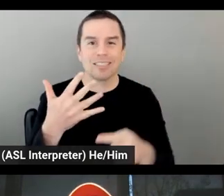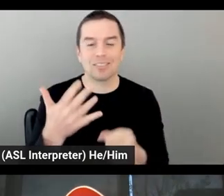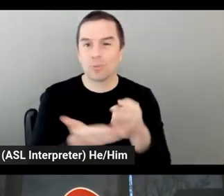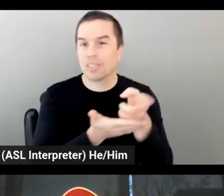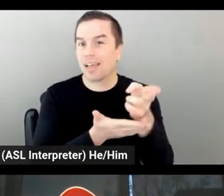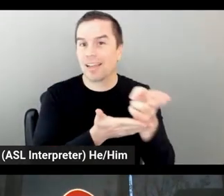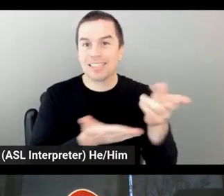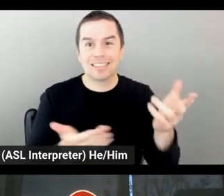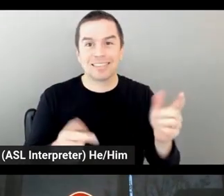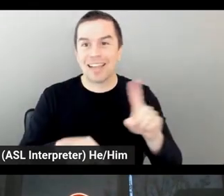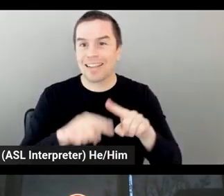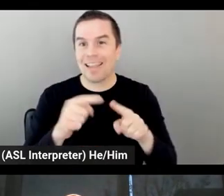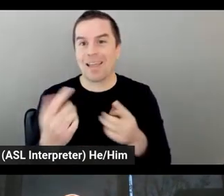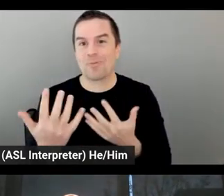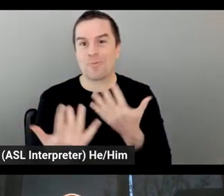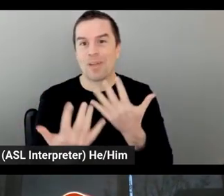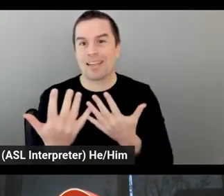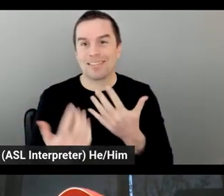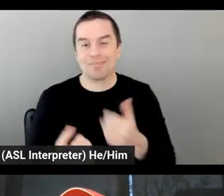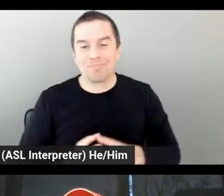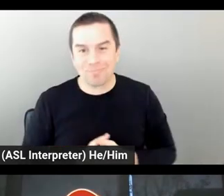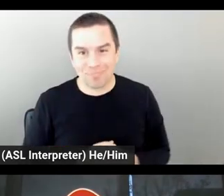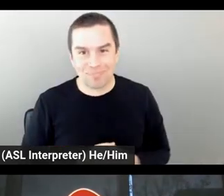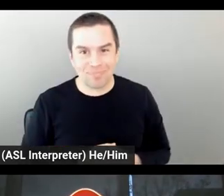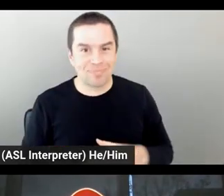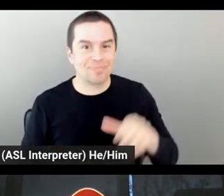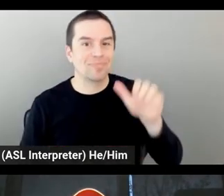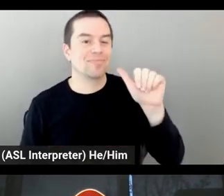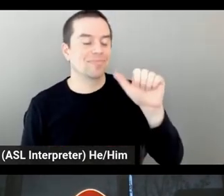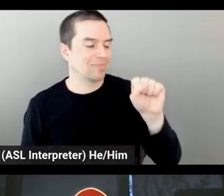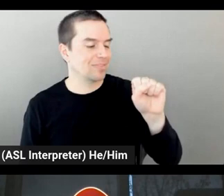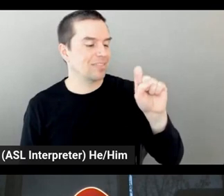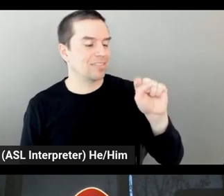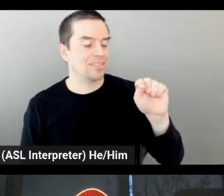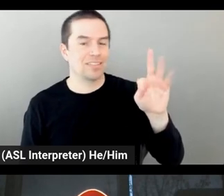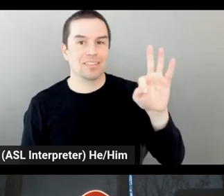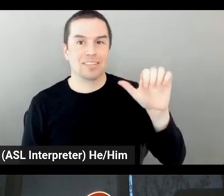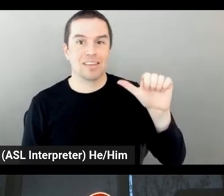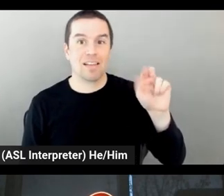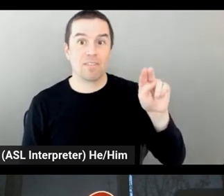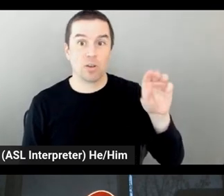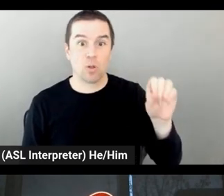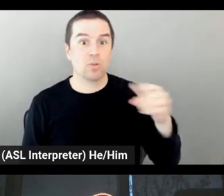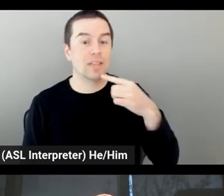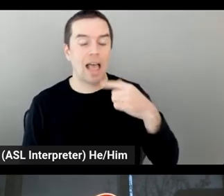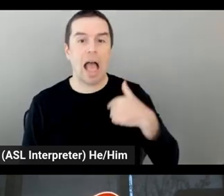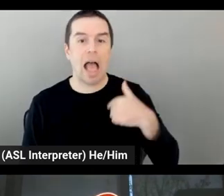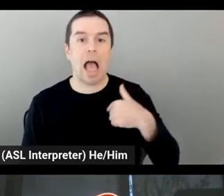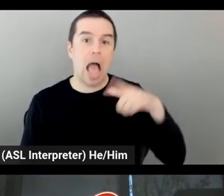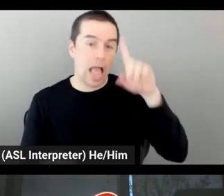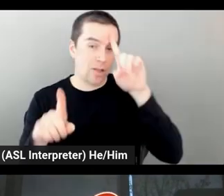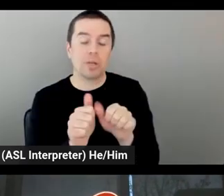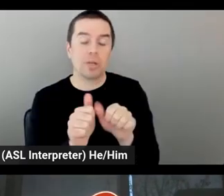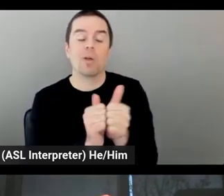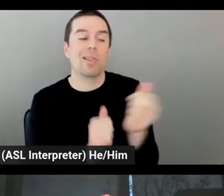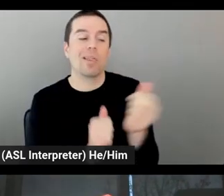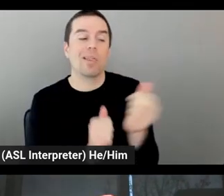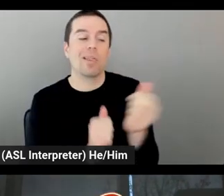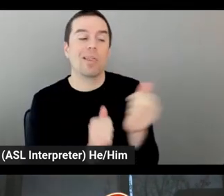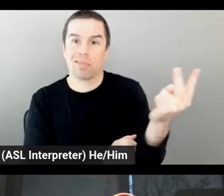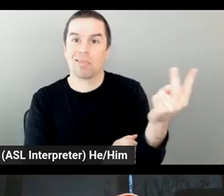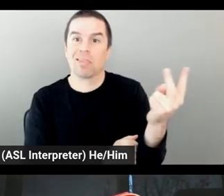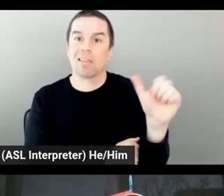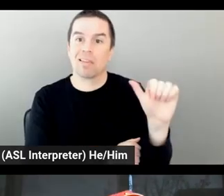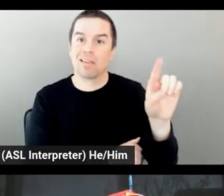I 100% agree with Adrian and Stefano, but just let me give you a different angle about the app and the new